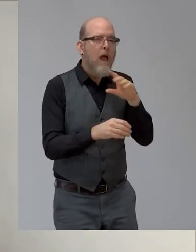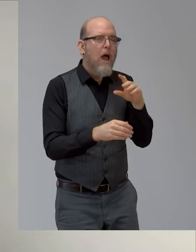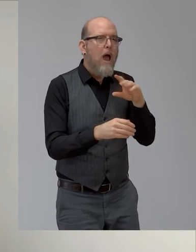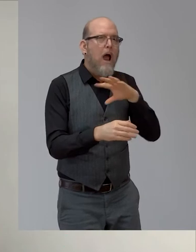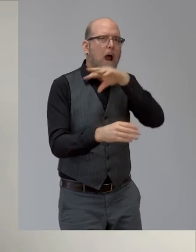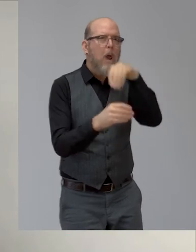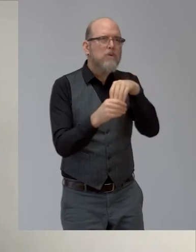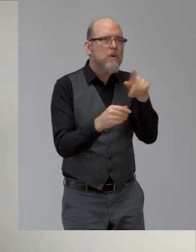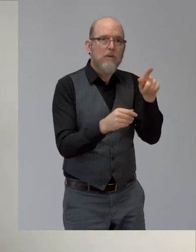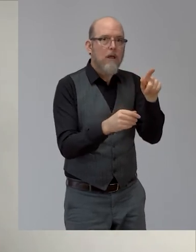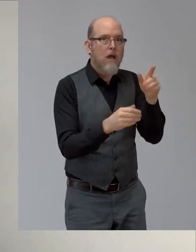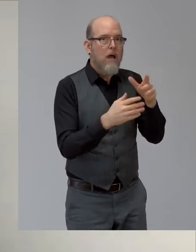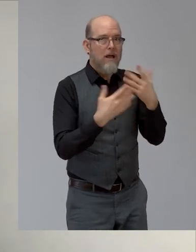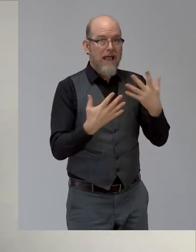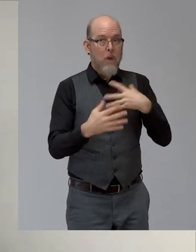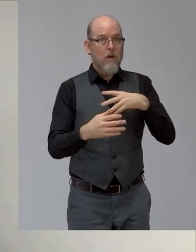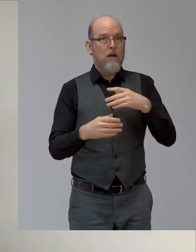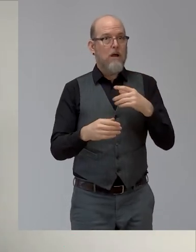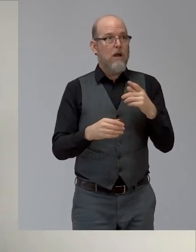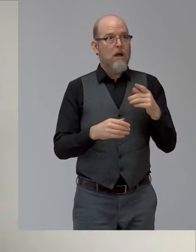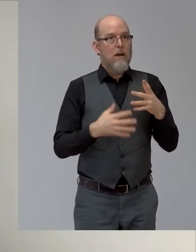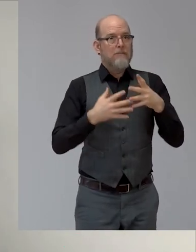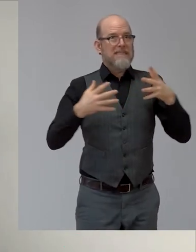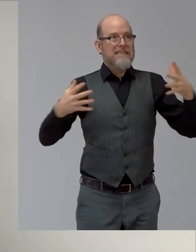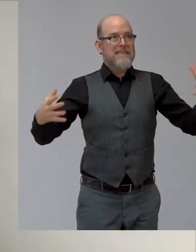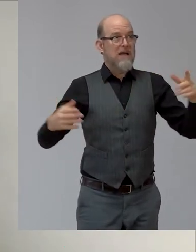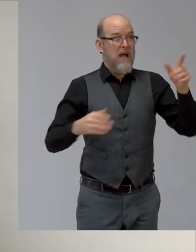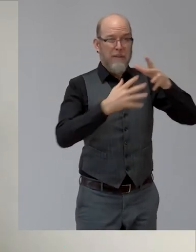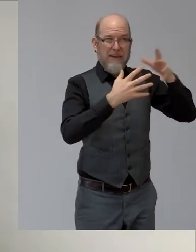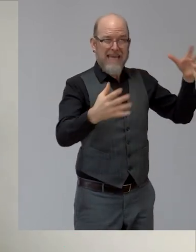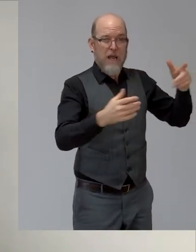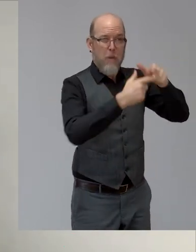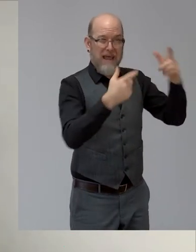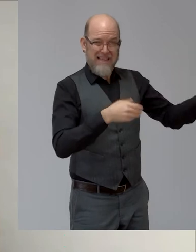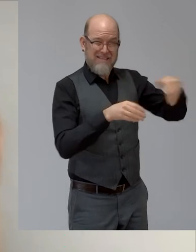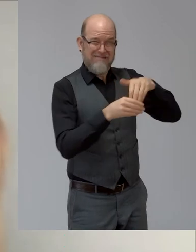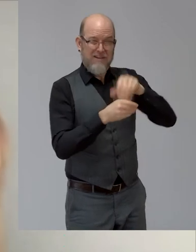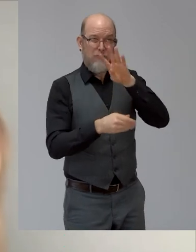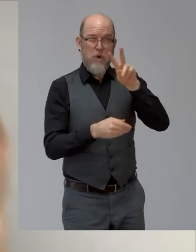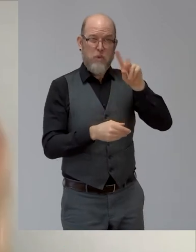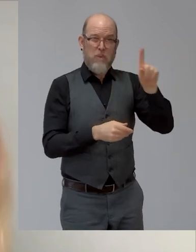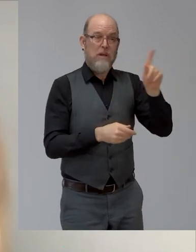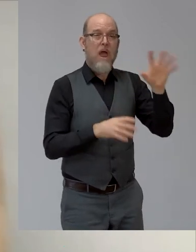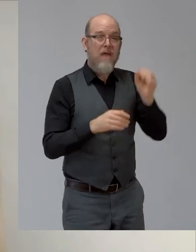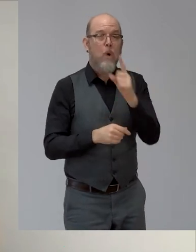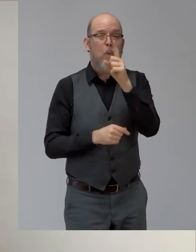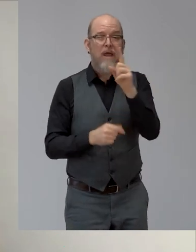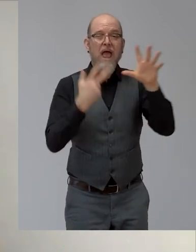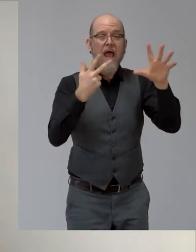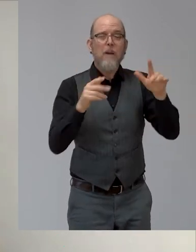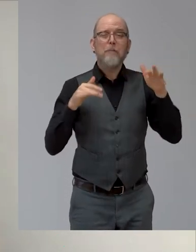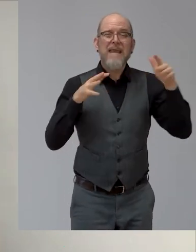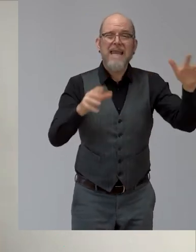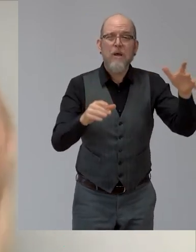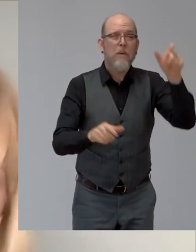million employees globally through, to our community. And so now we're moving to the, to phase two, where we're going